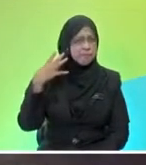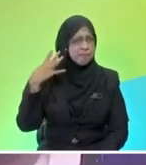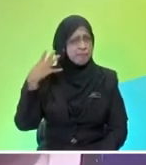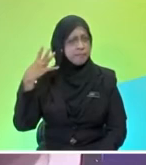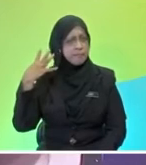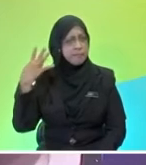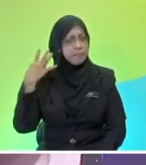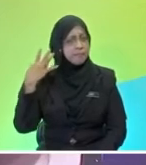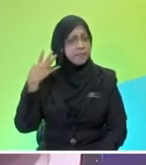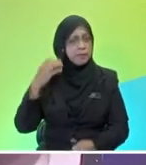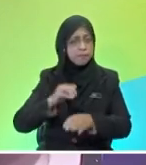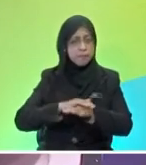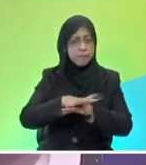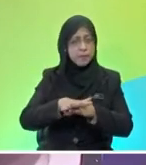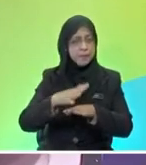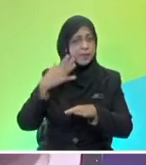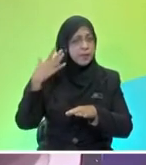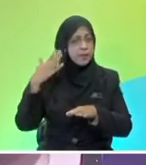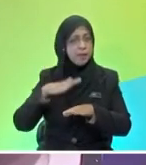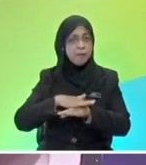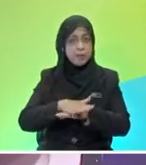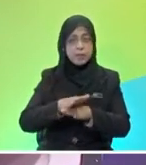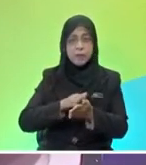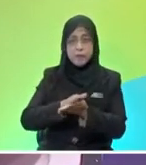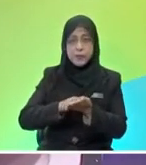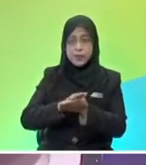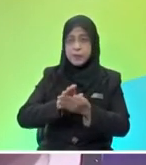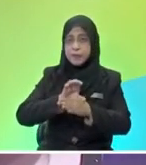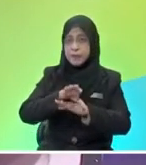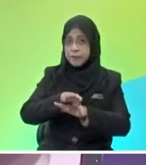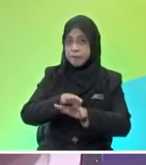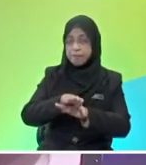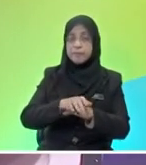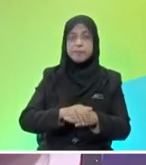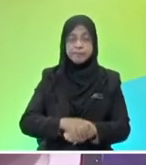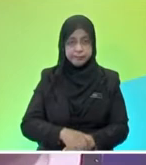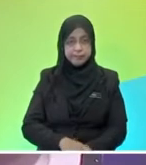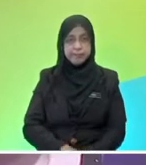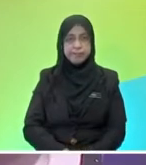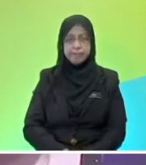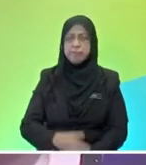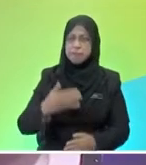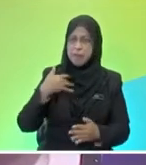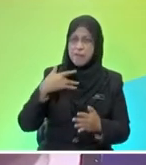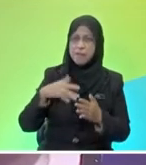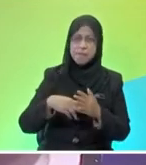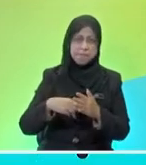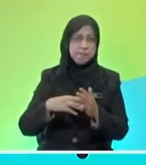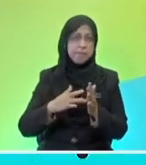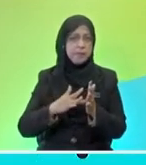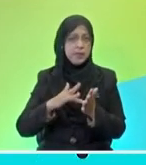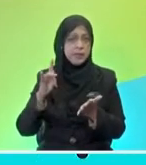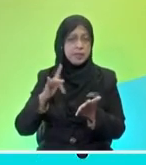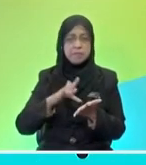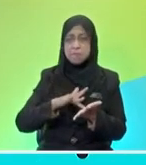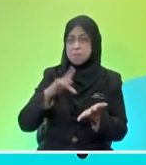of frictional force, yeah? So, there are definitely advantages and disadvantages for it. So, let us look at some